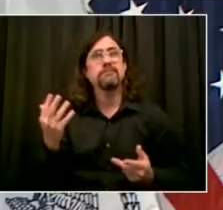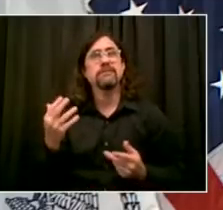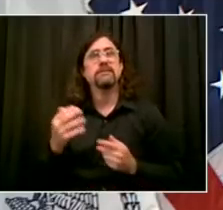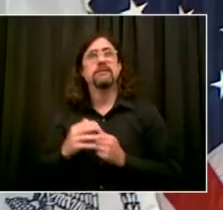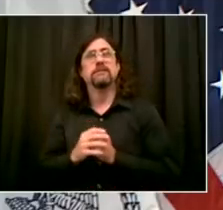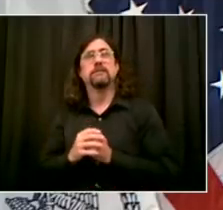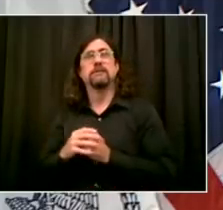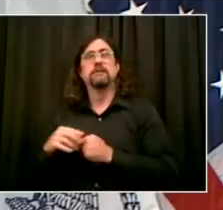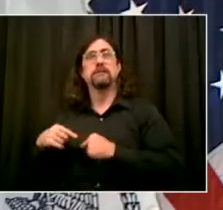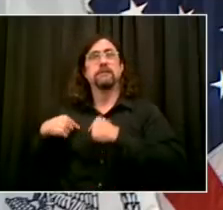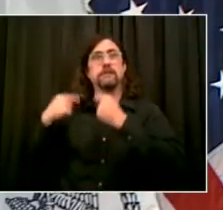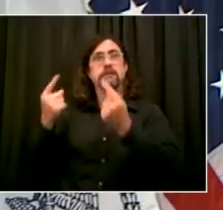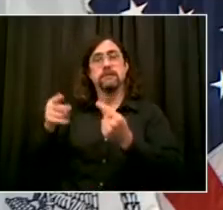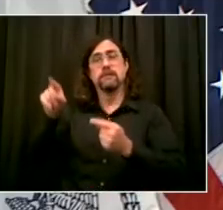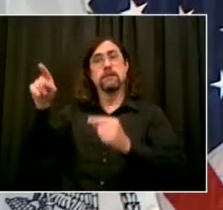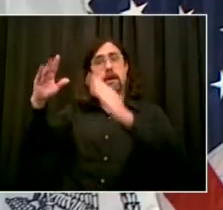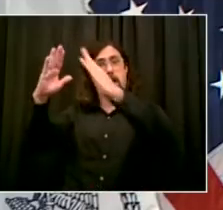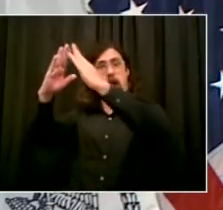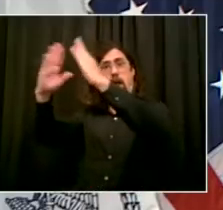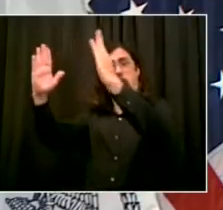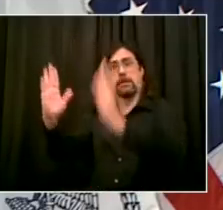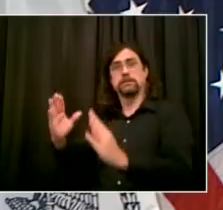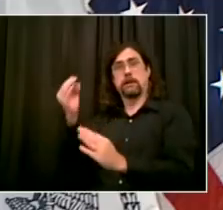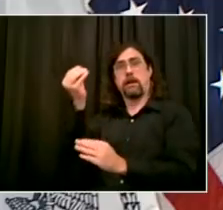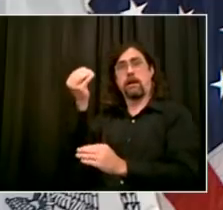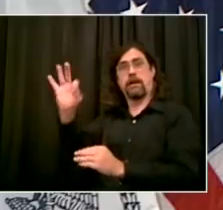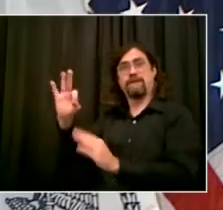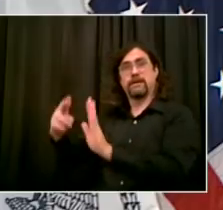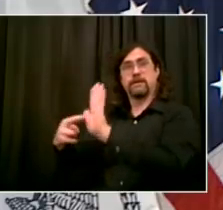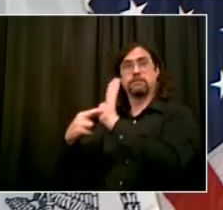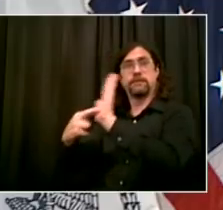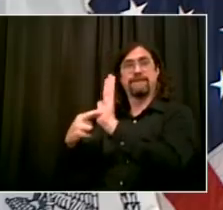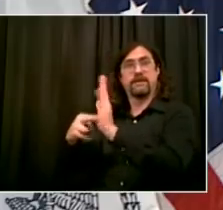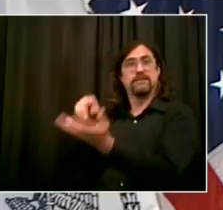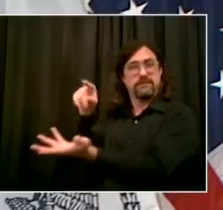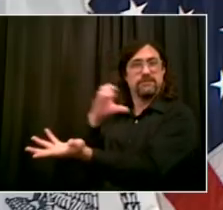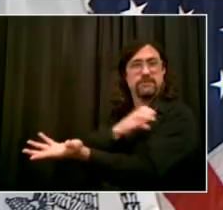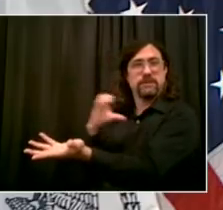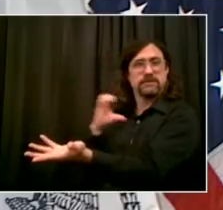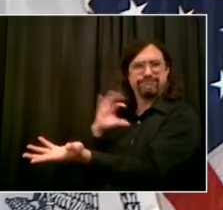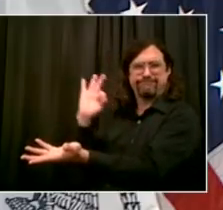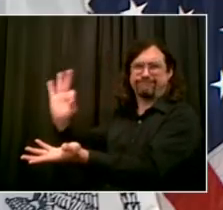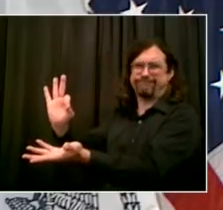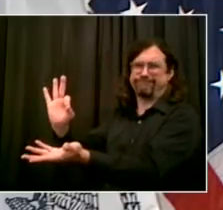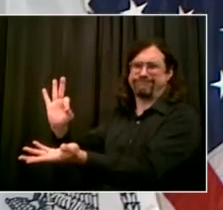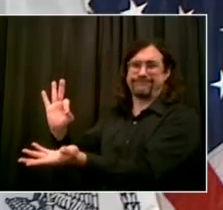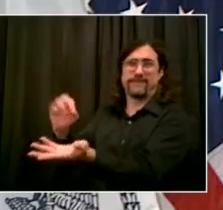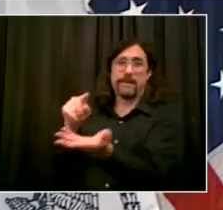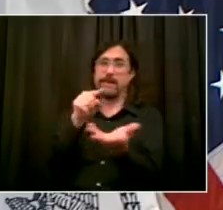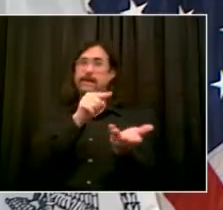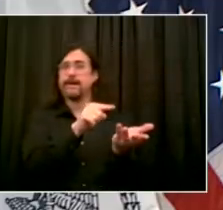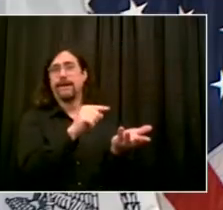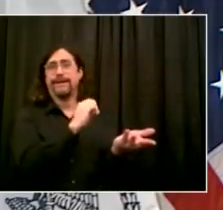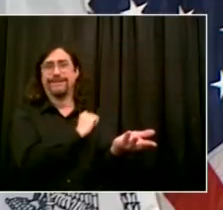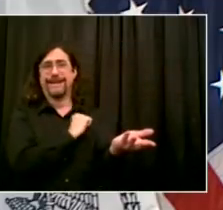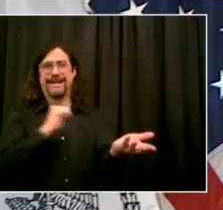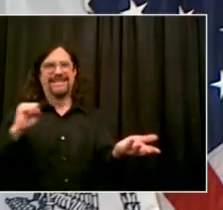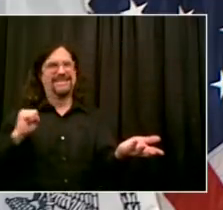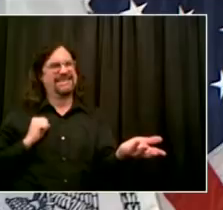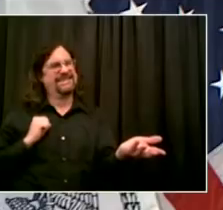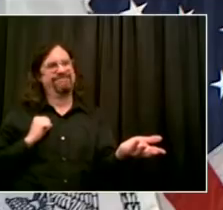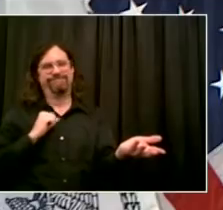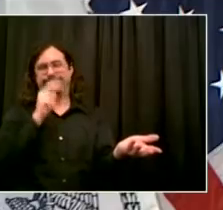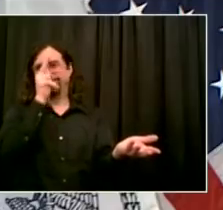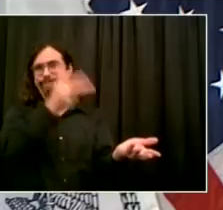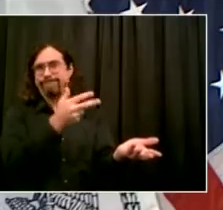Donald Trump has not lifted a finger to push that stimulus forward. Let's be real about that. So hopefully people who he does have a relationship